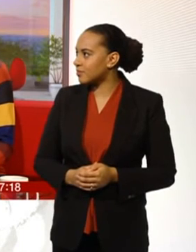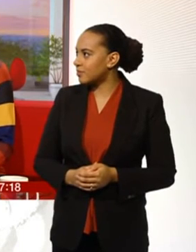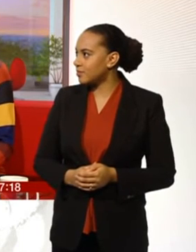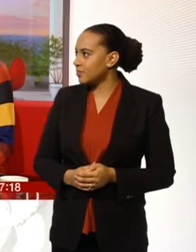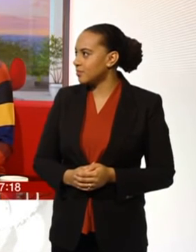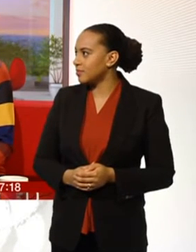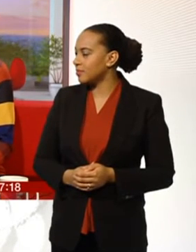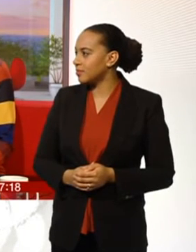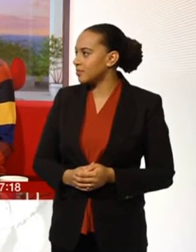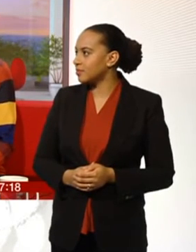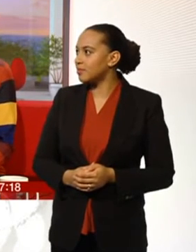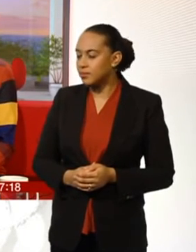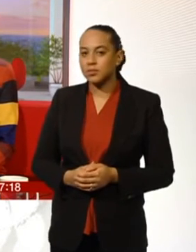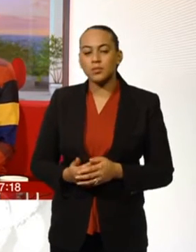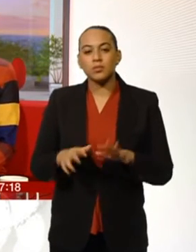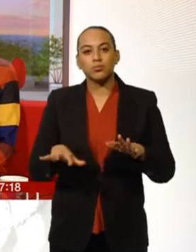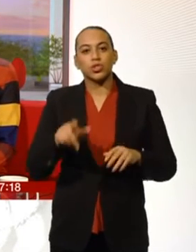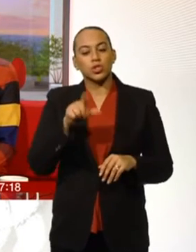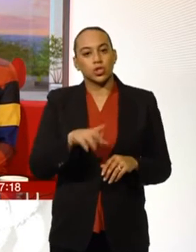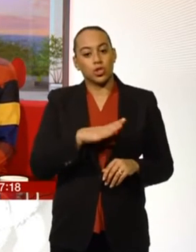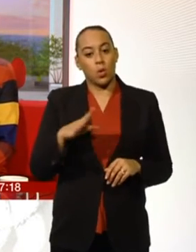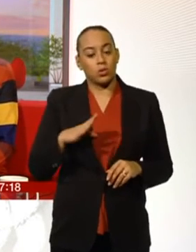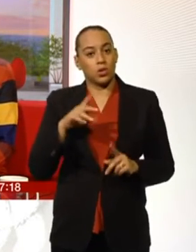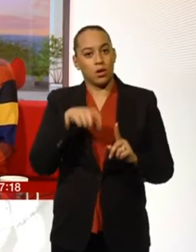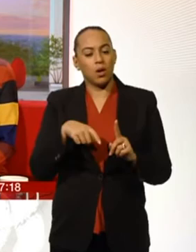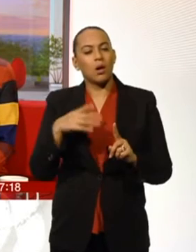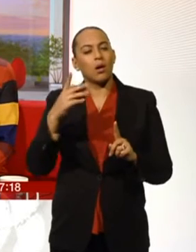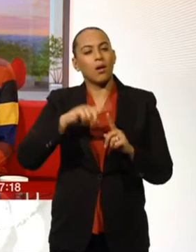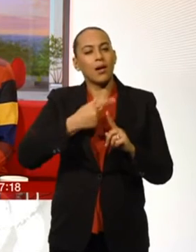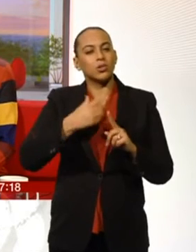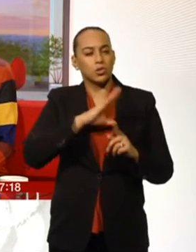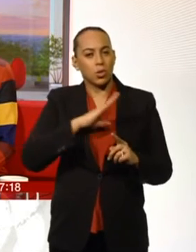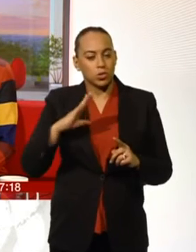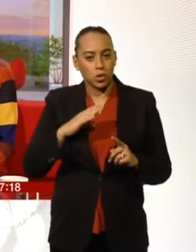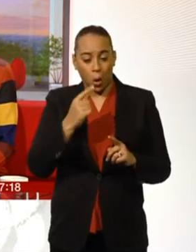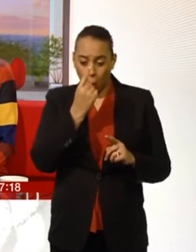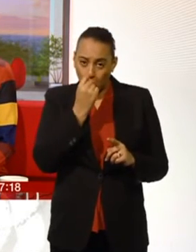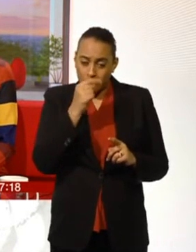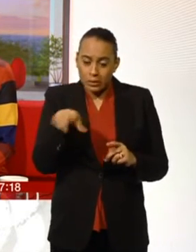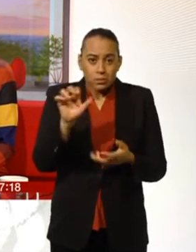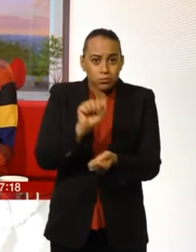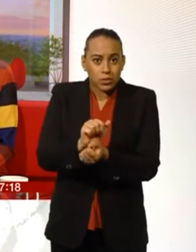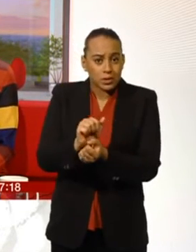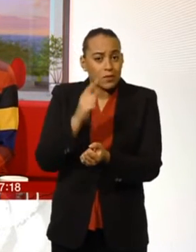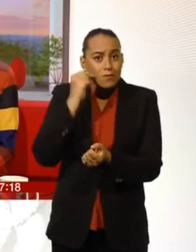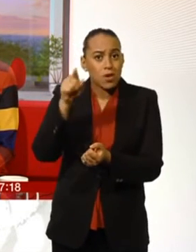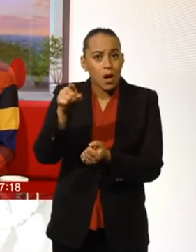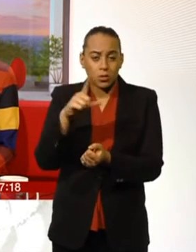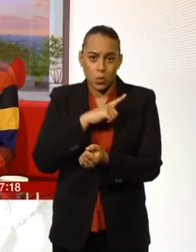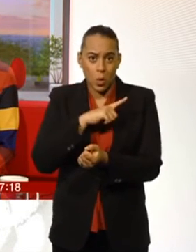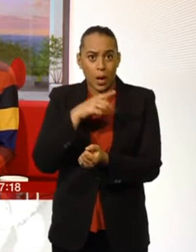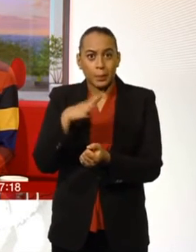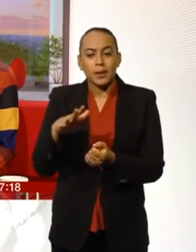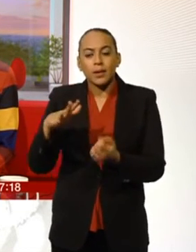18 minutes past seven. A former British soldier could be facing up to five years in a French prison after he smuggled a child out of a refugee camp.